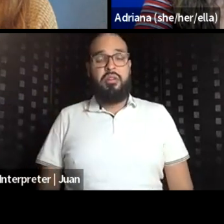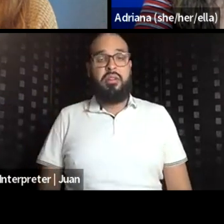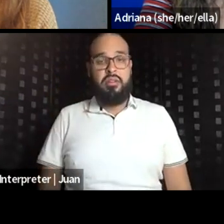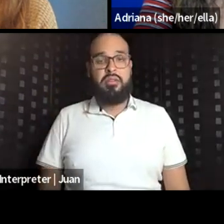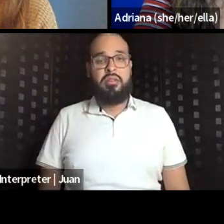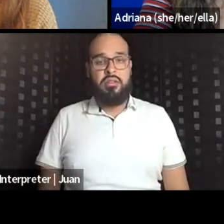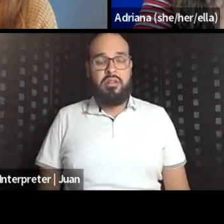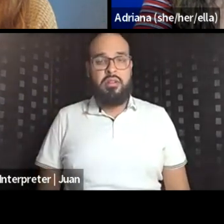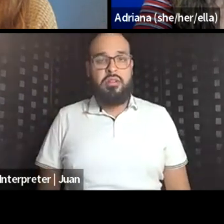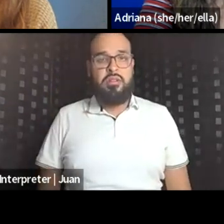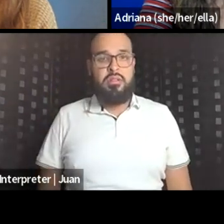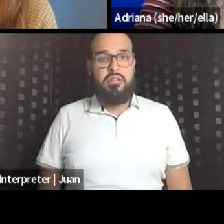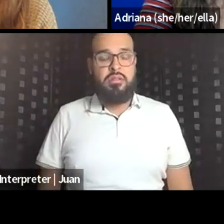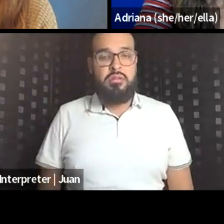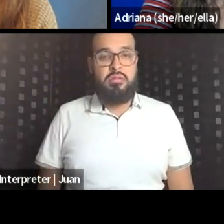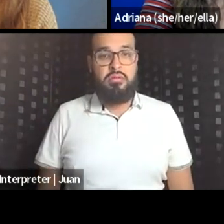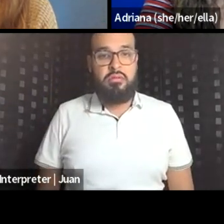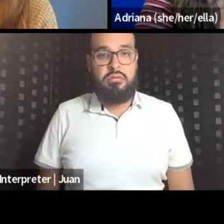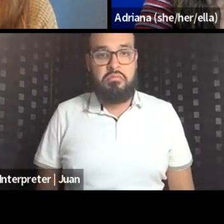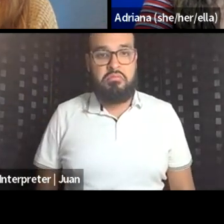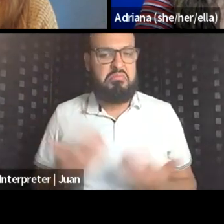I just want to say thank you.